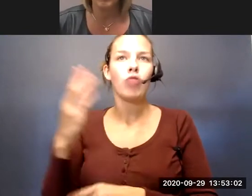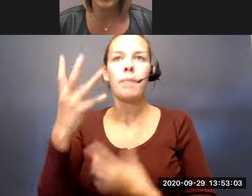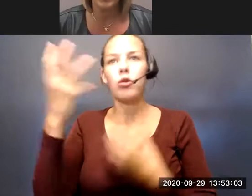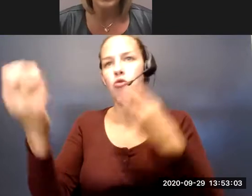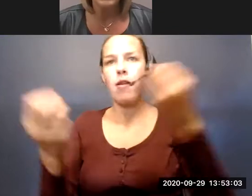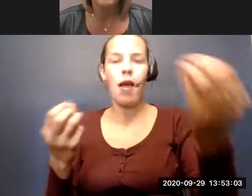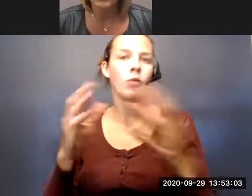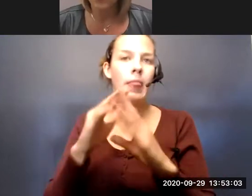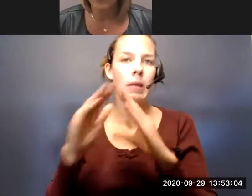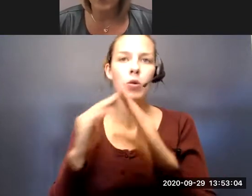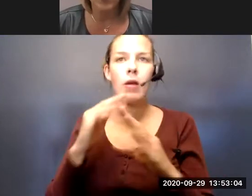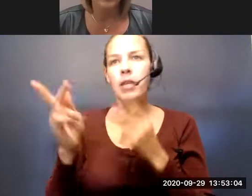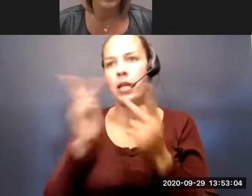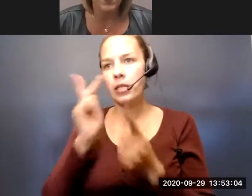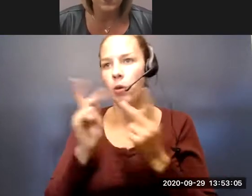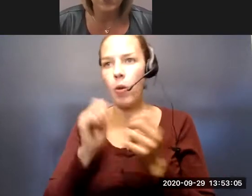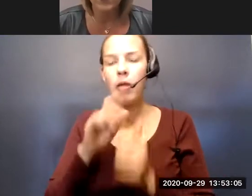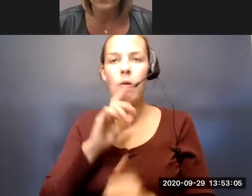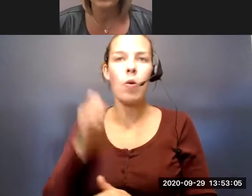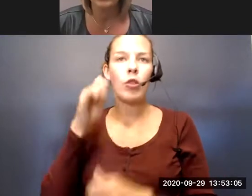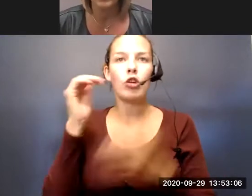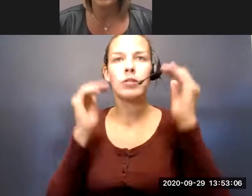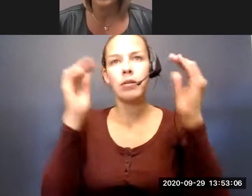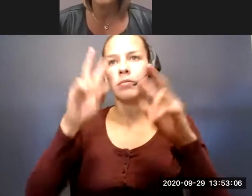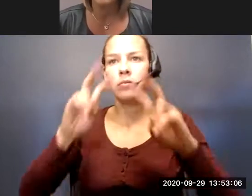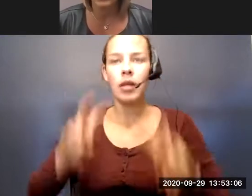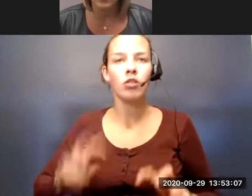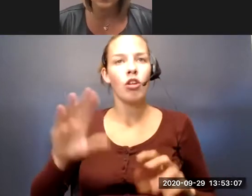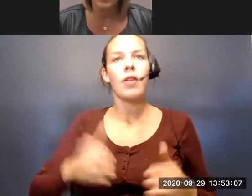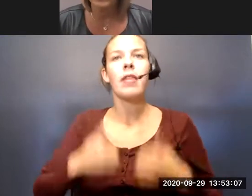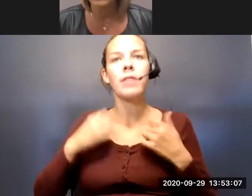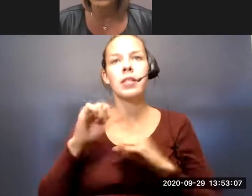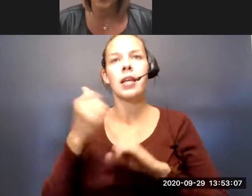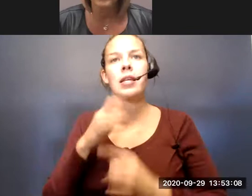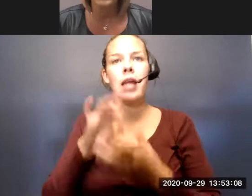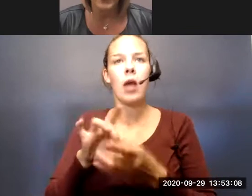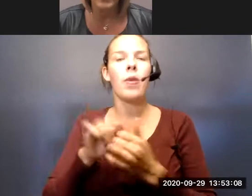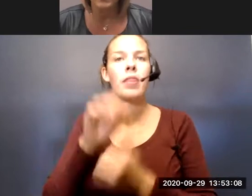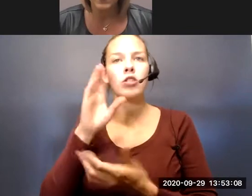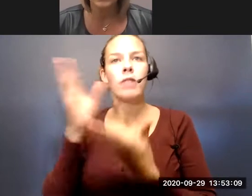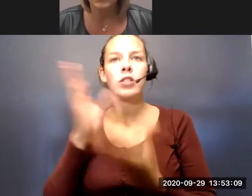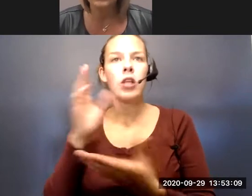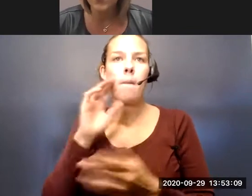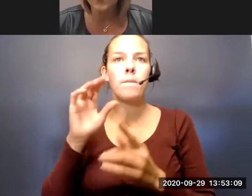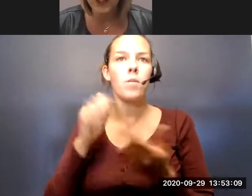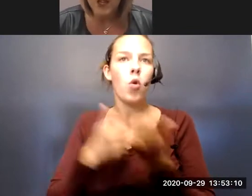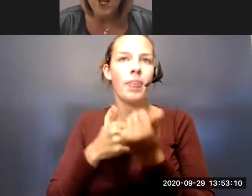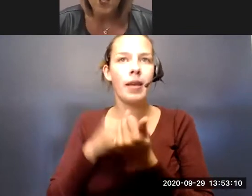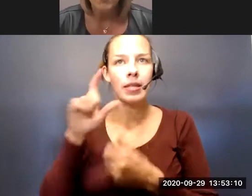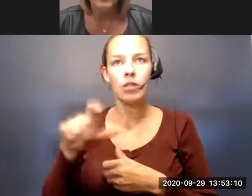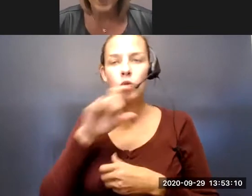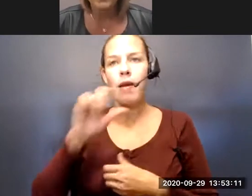the community to visit with older adults, assess their living situation and to connect them with the services and supports they need to age successfully.